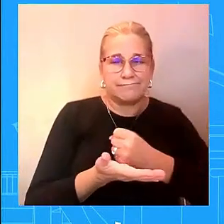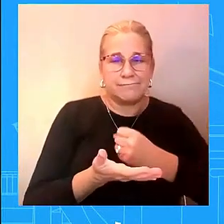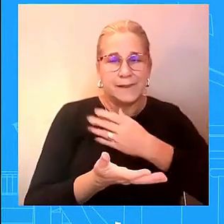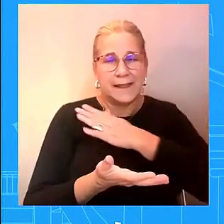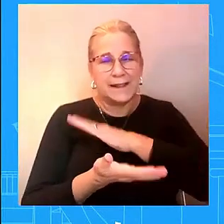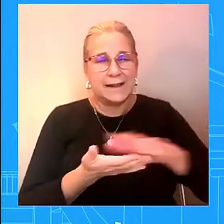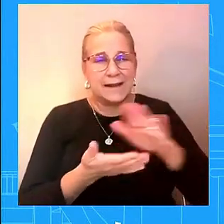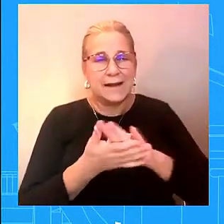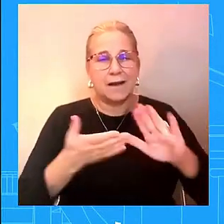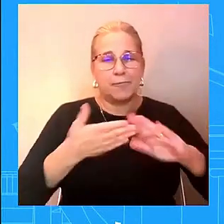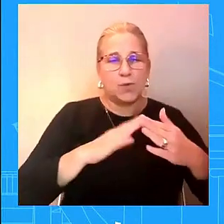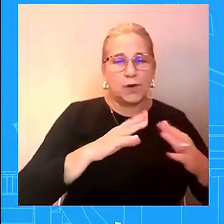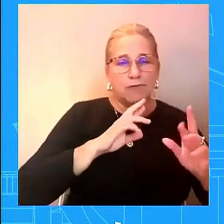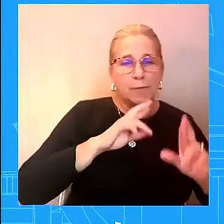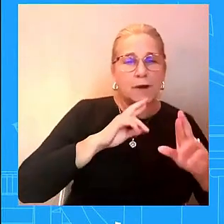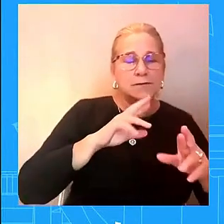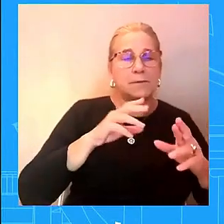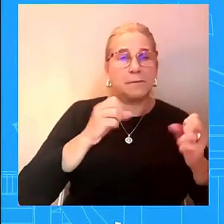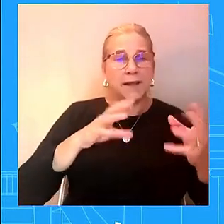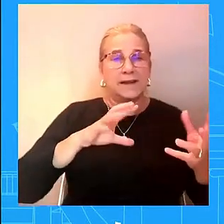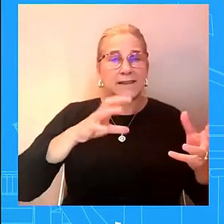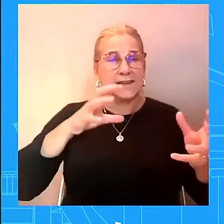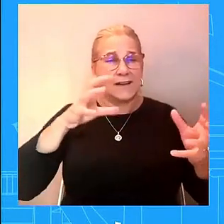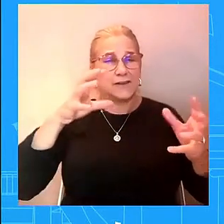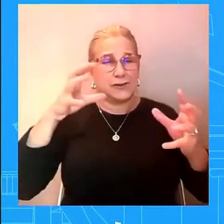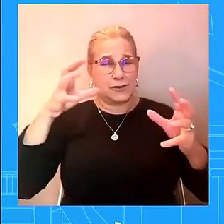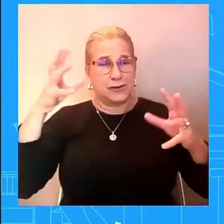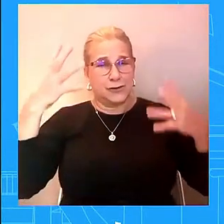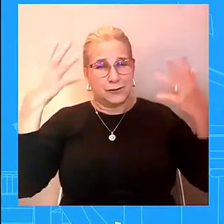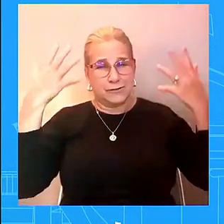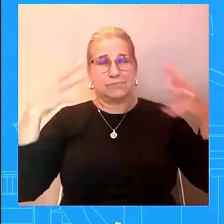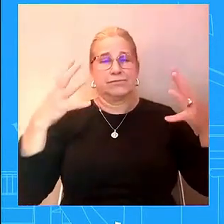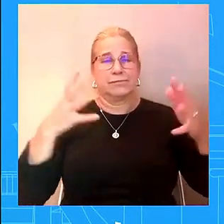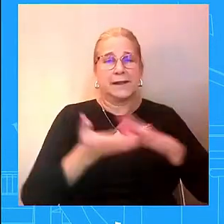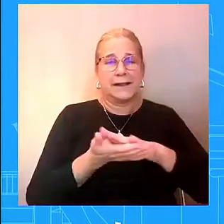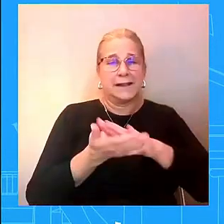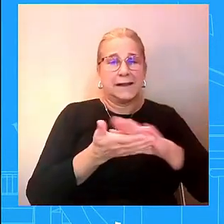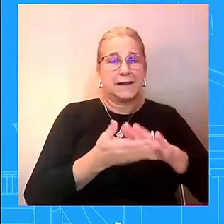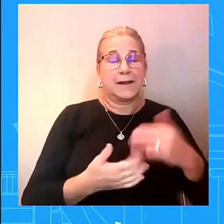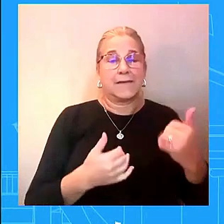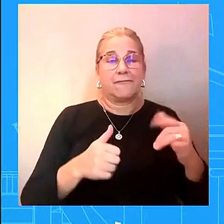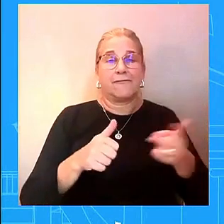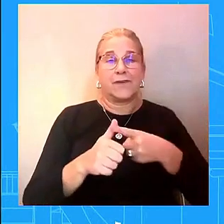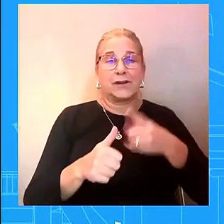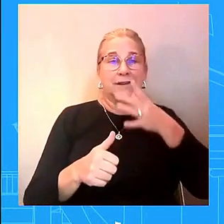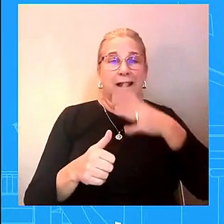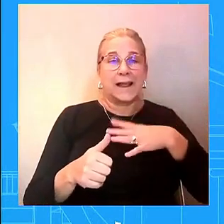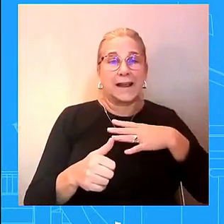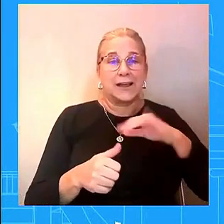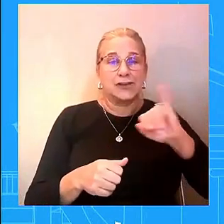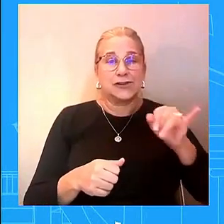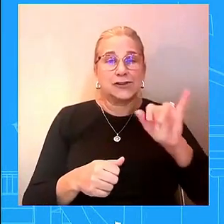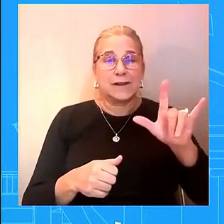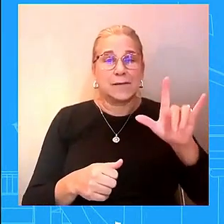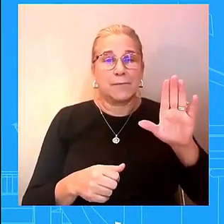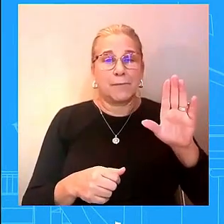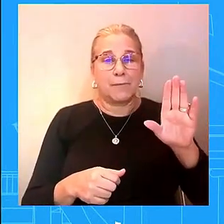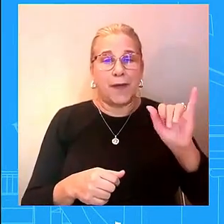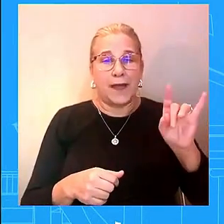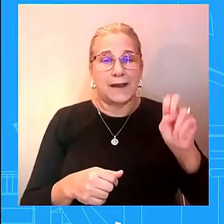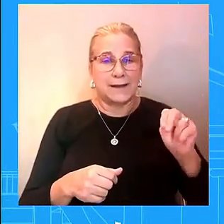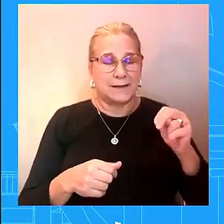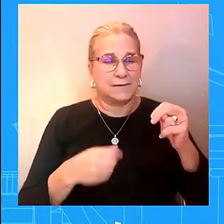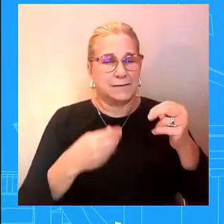lady jill biden is unveiling a new enhanced educational white house public tour for visitors today at the white house